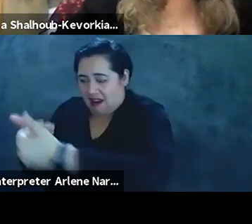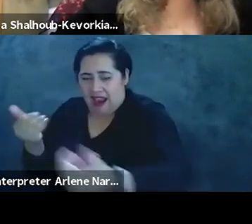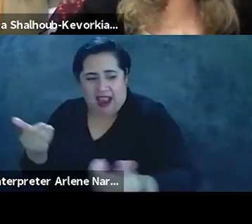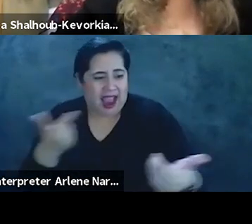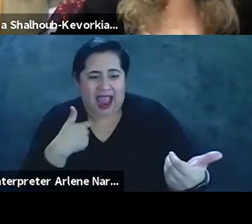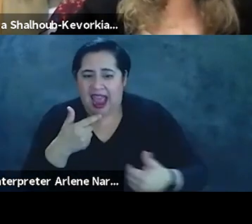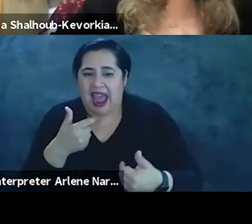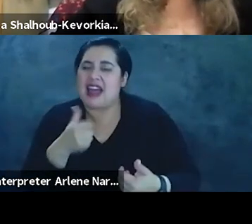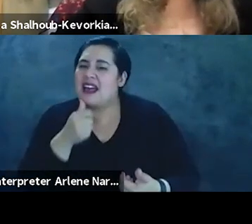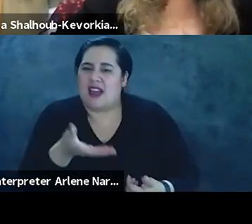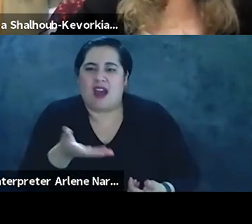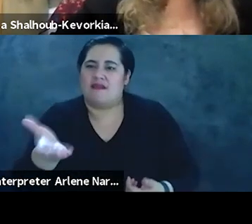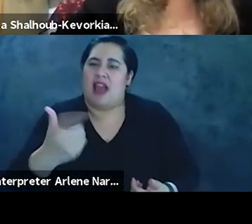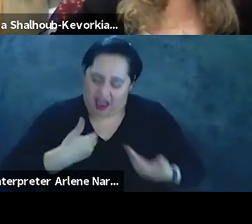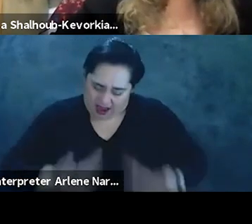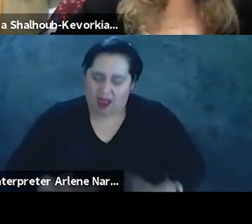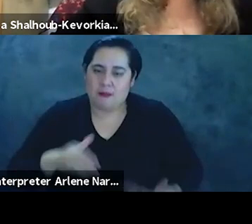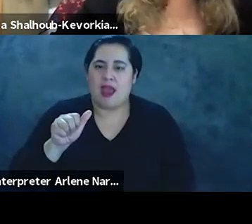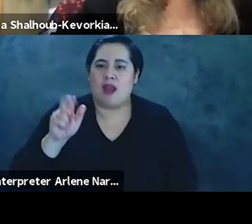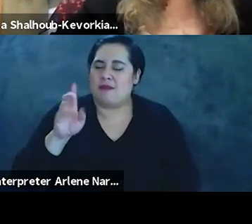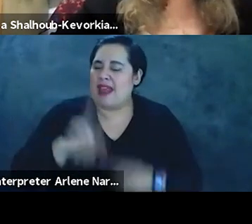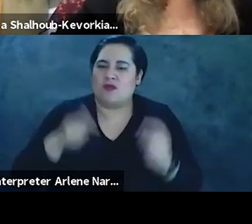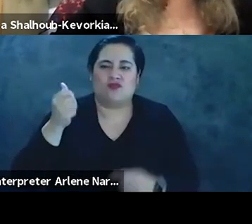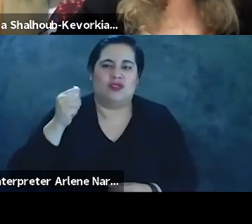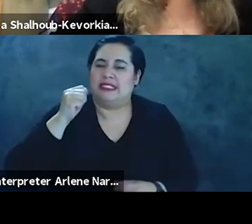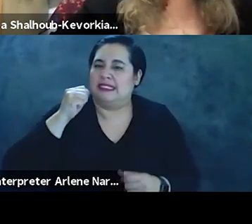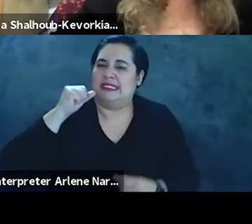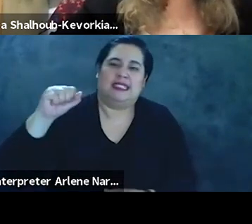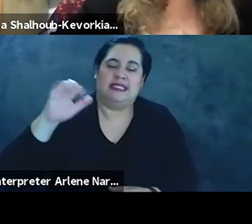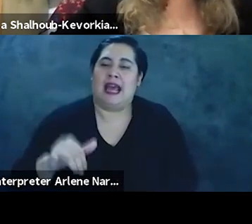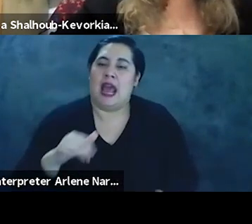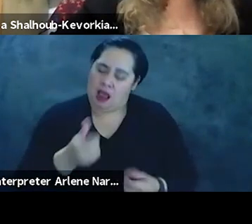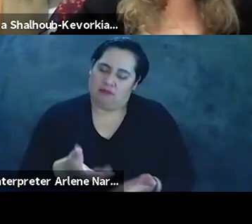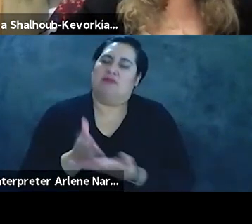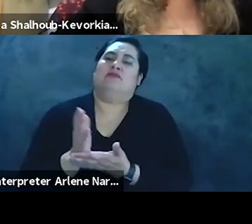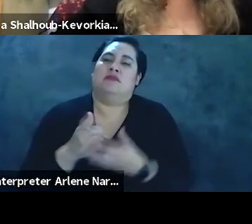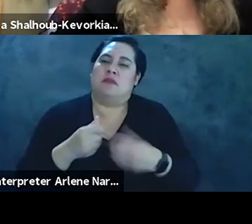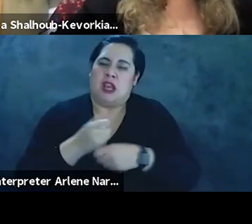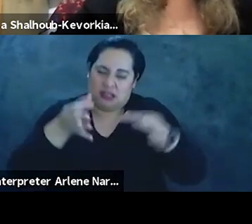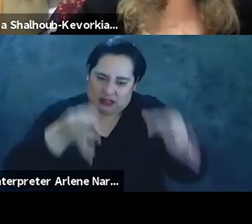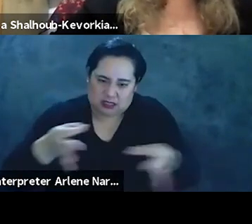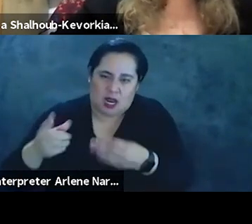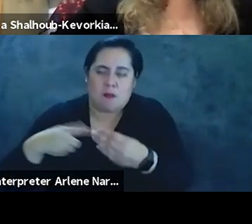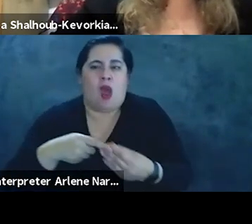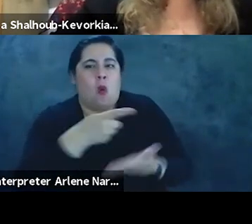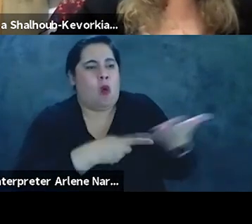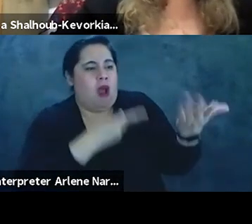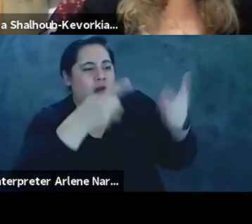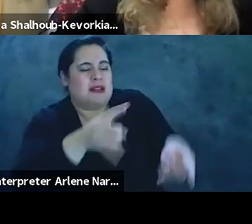not resist. I am an Arab and entitled to making harsh judgments on the man-made disasters that pile on us.